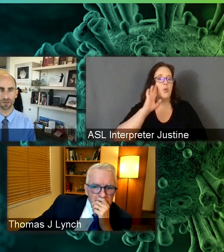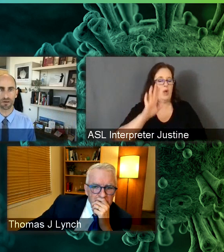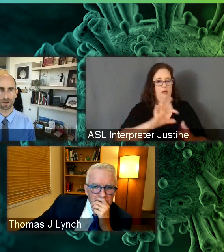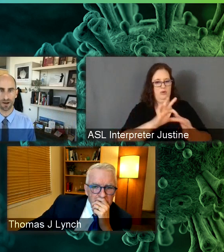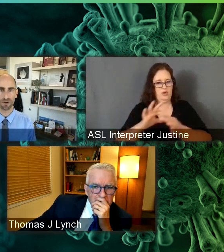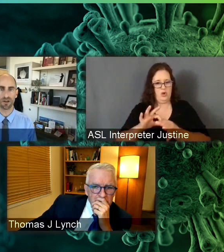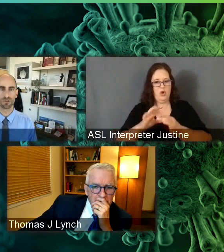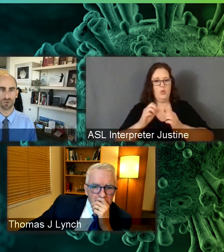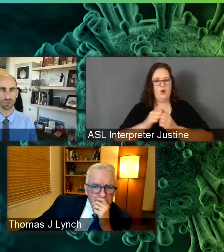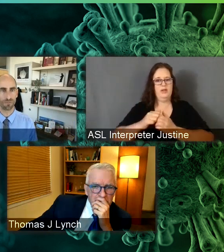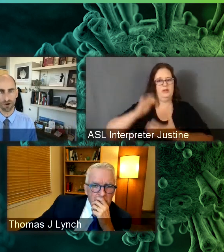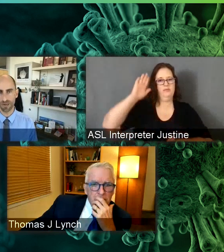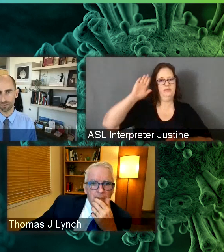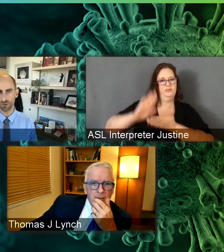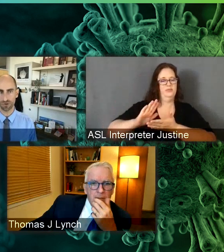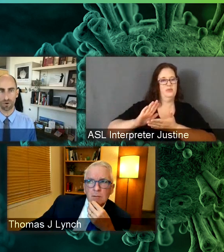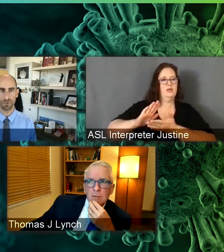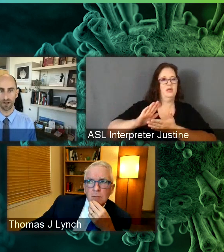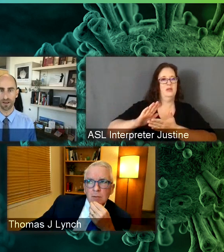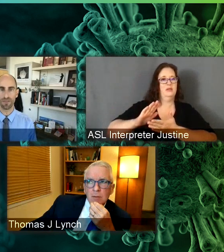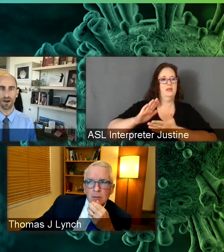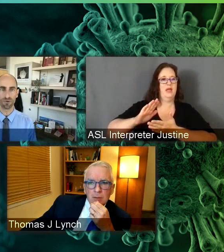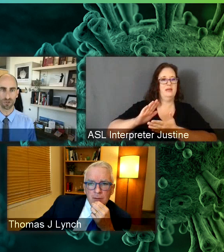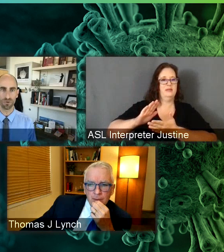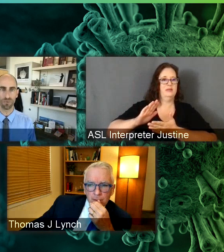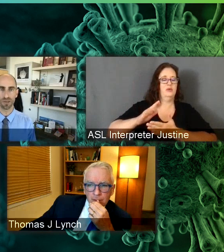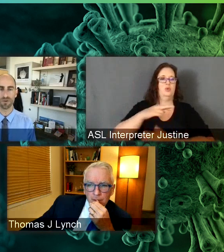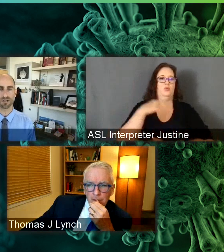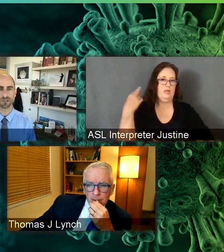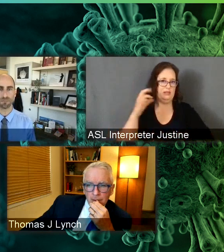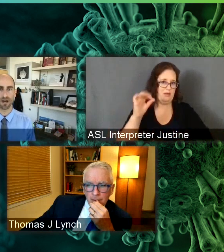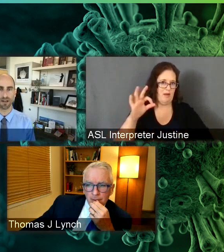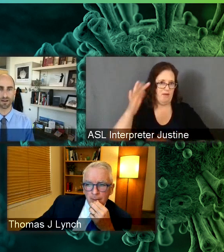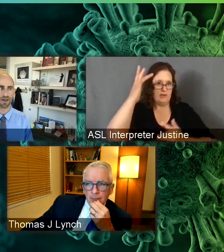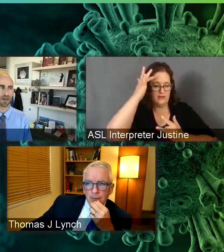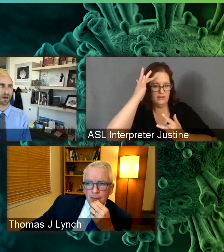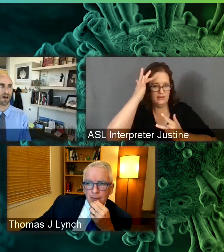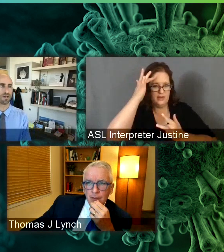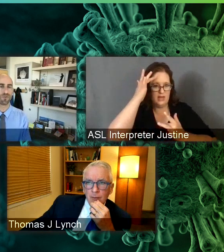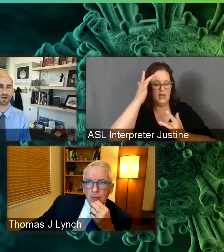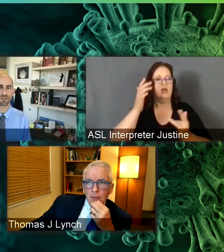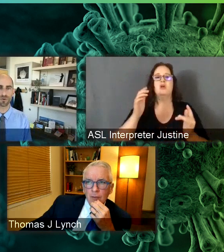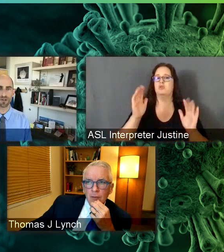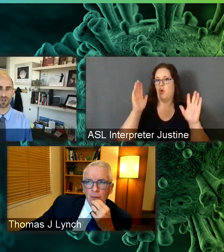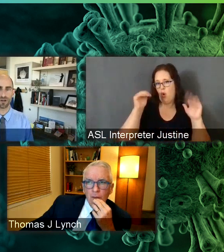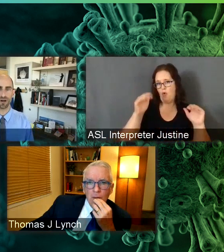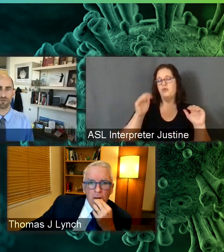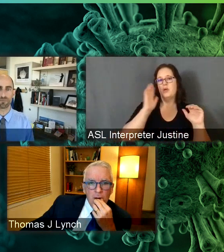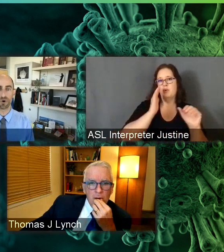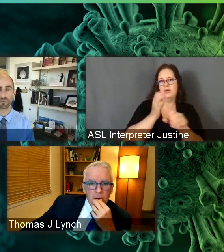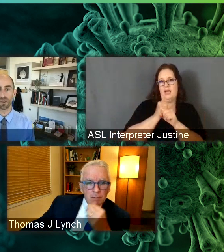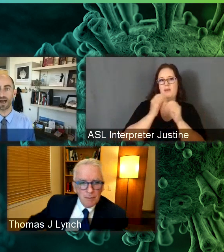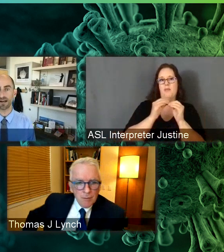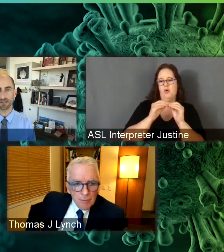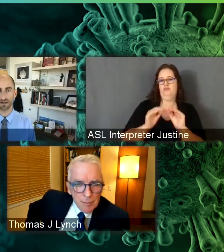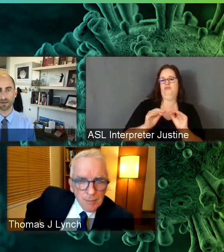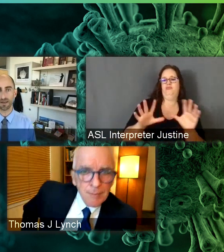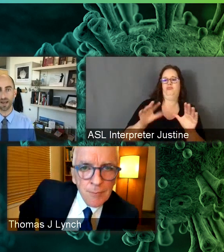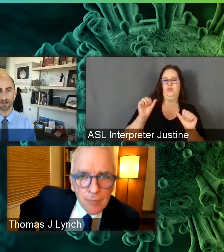hopefully going to be coming out soon to better be able to interpret that result when we give it to somebody. As far as the question of